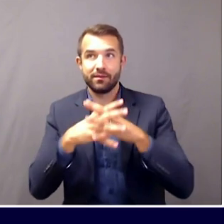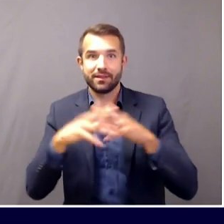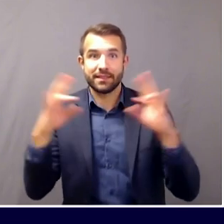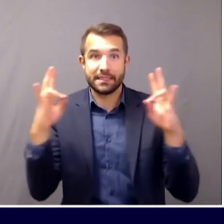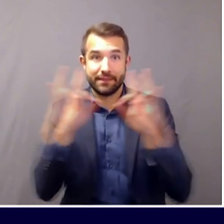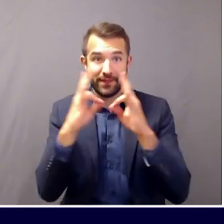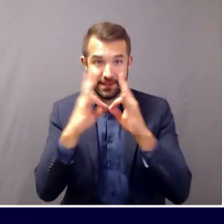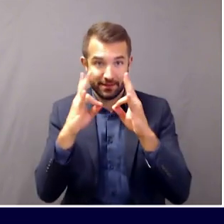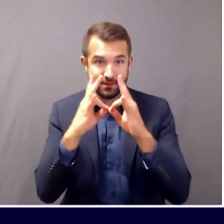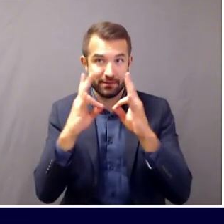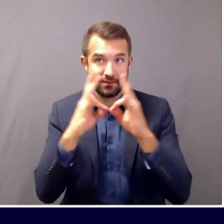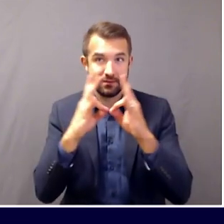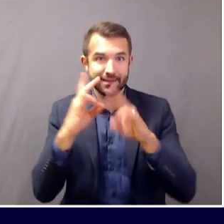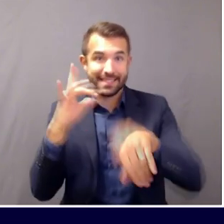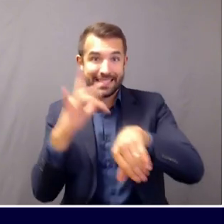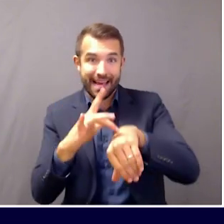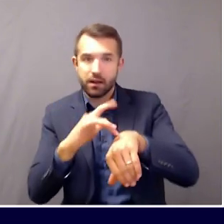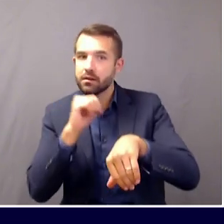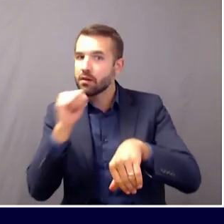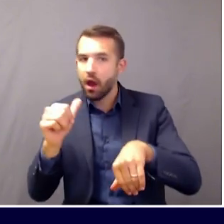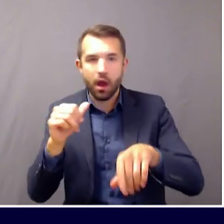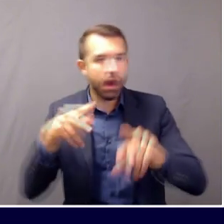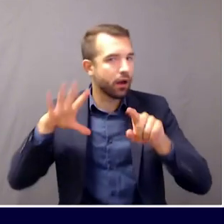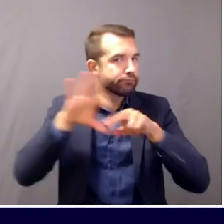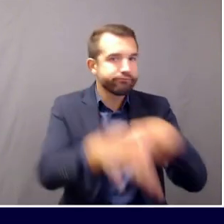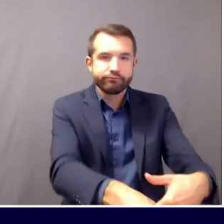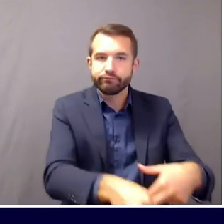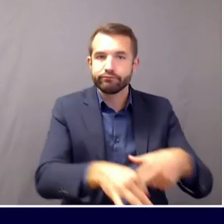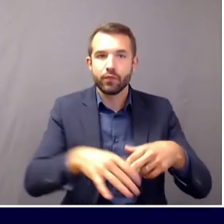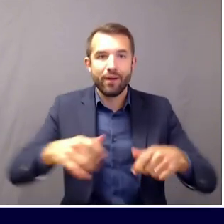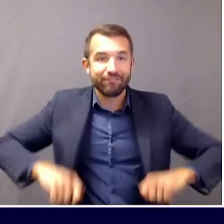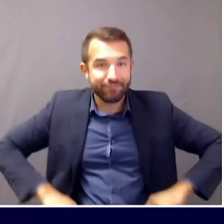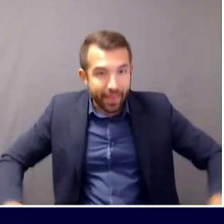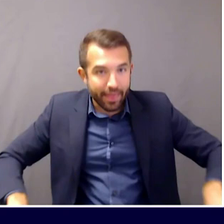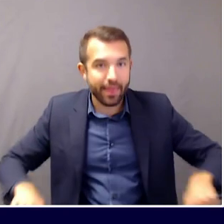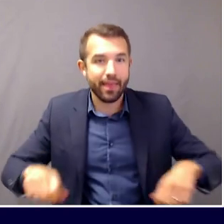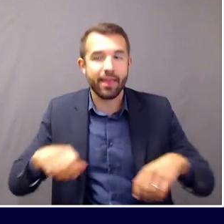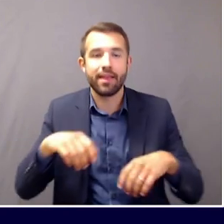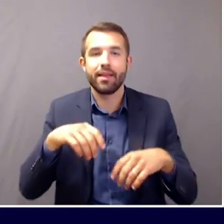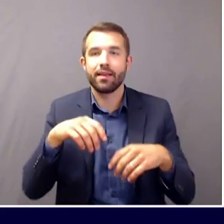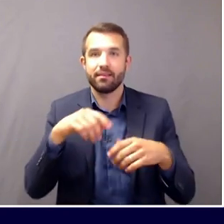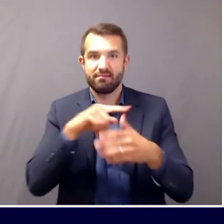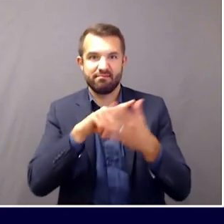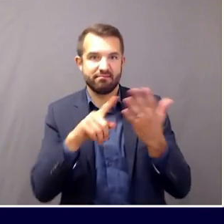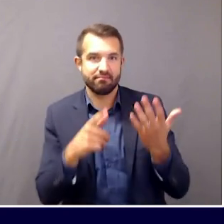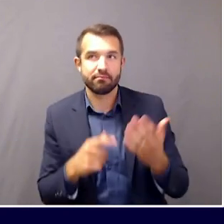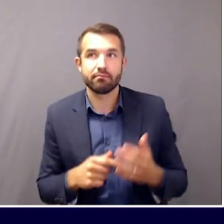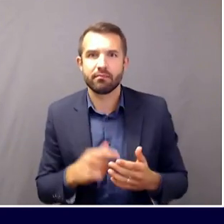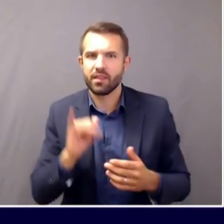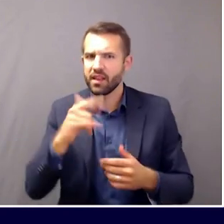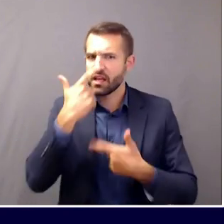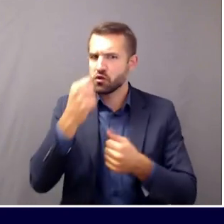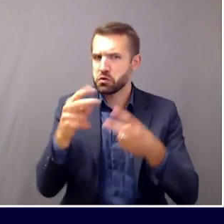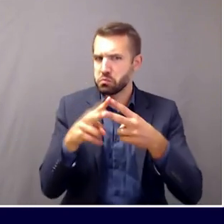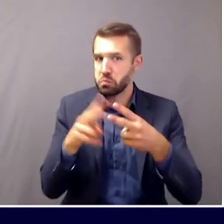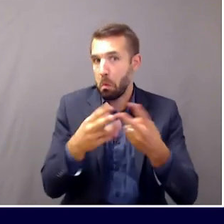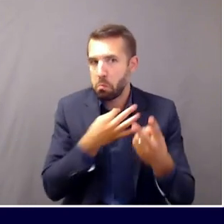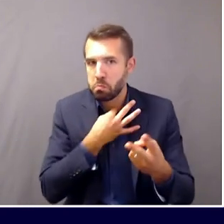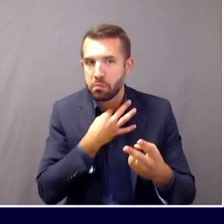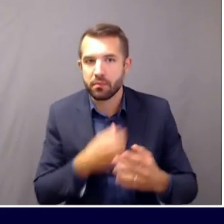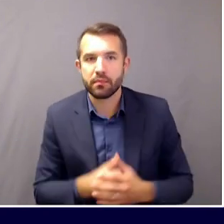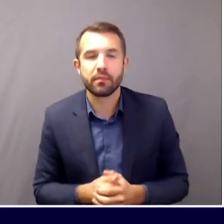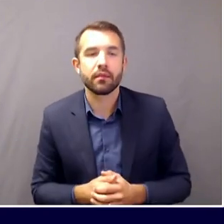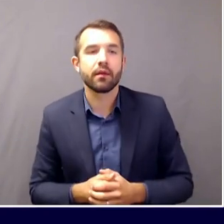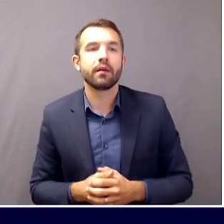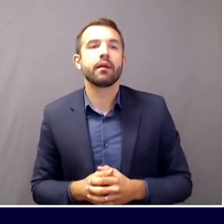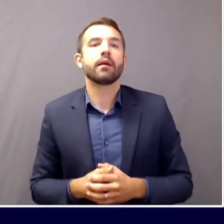being considered for Maine? Thank you. Sure thing, Joe. So I'll start with the first question. Um, it's, it's, uh, our team